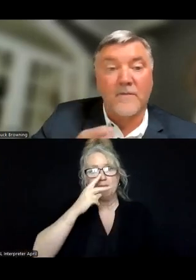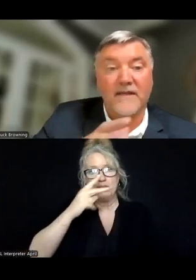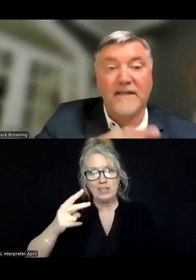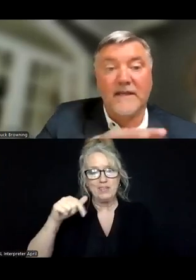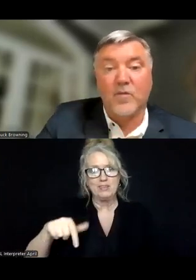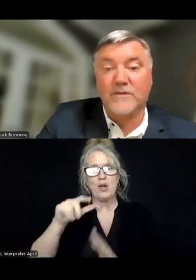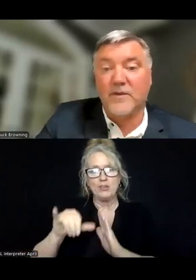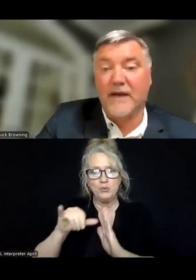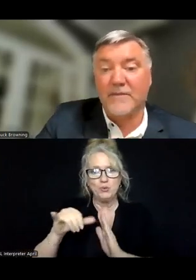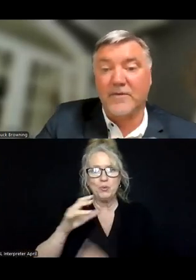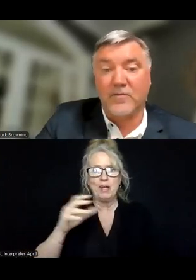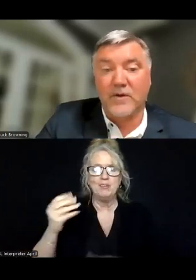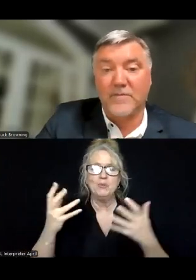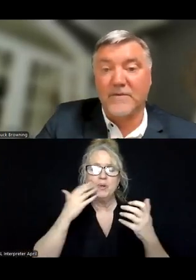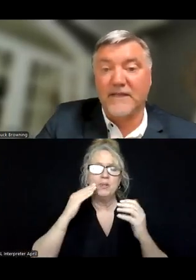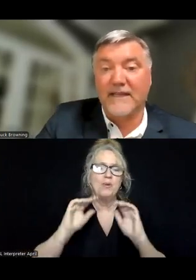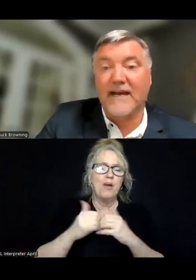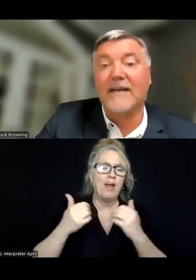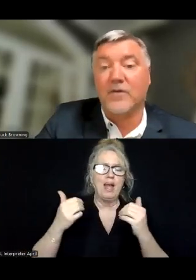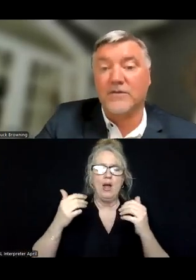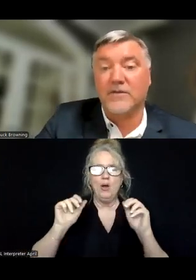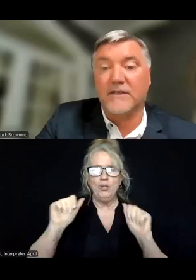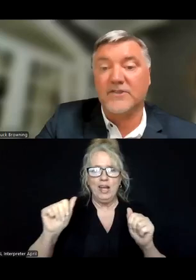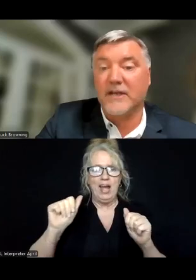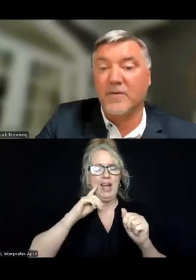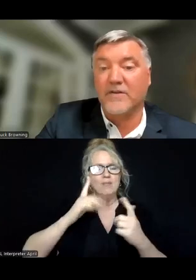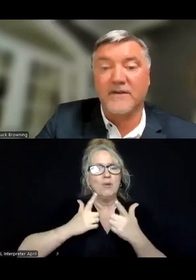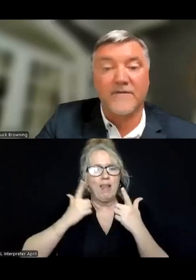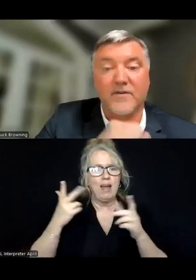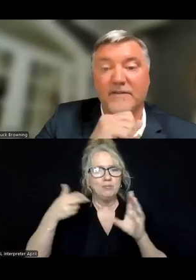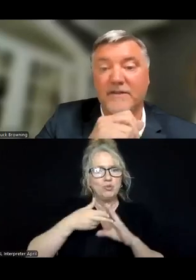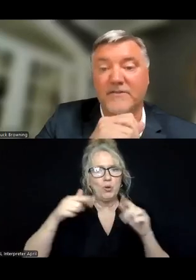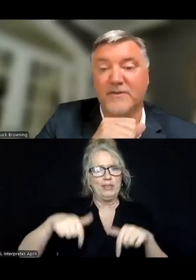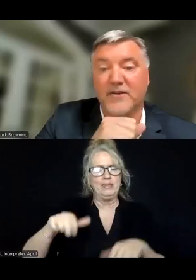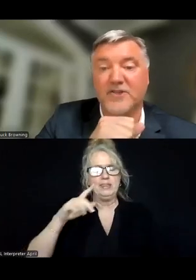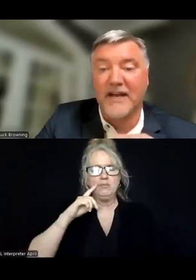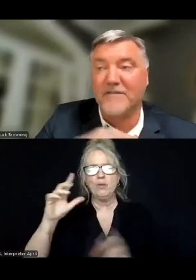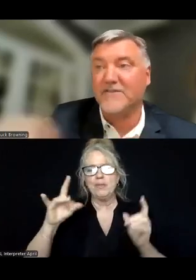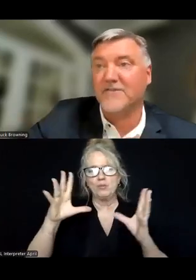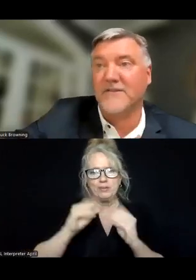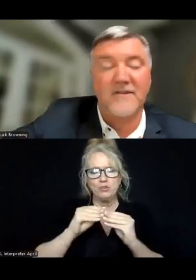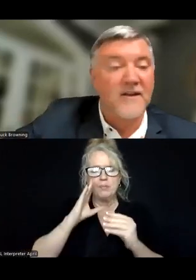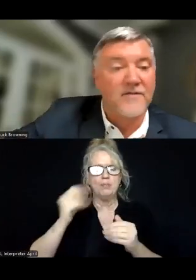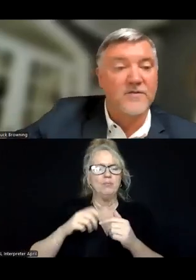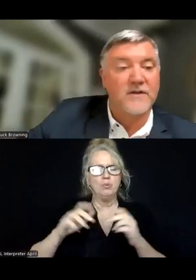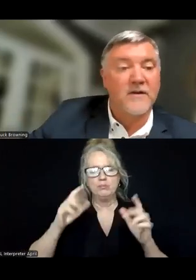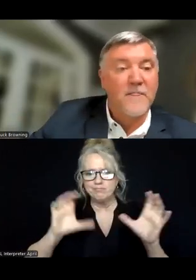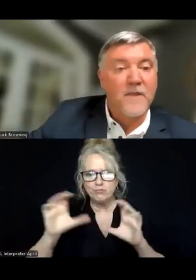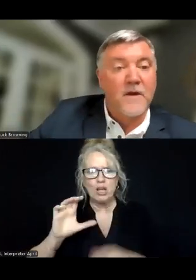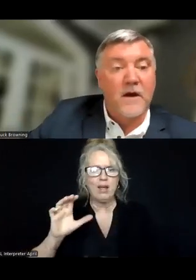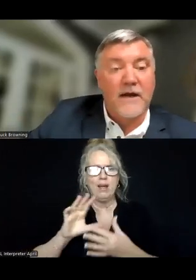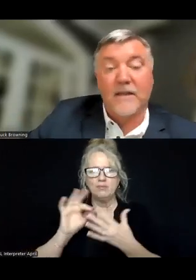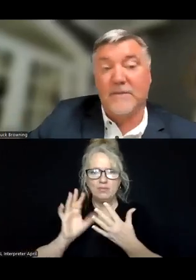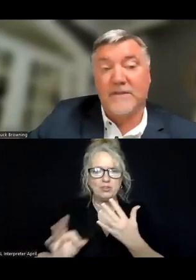and want to know how to be able to get live onto the Crisis Jam, where we also have the great features with our chat features and those